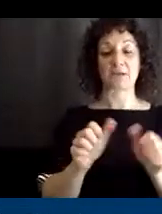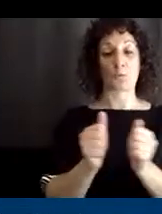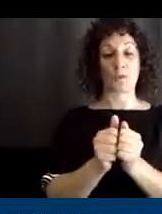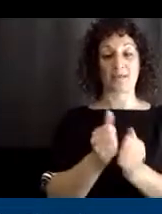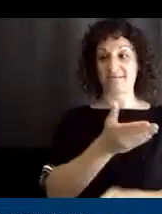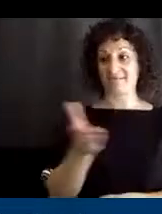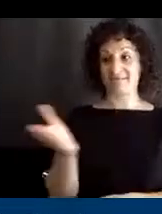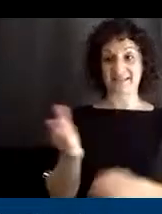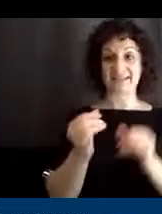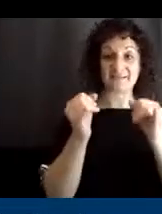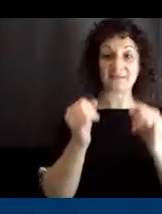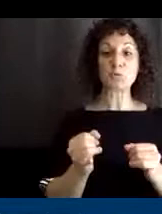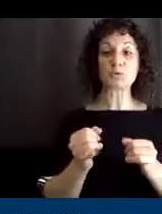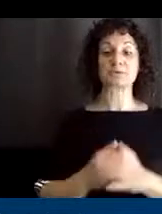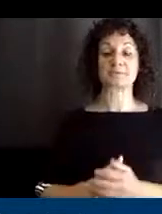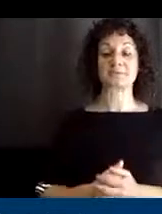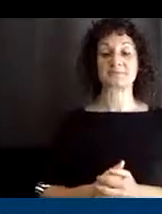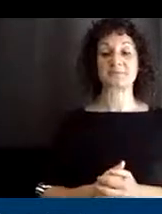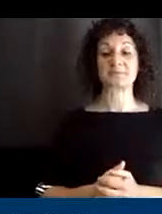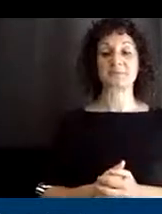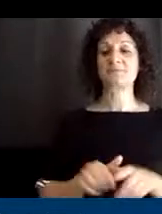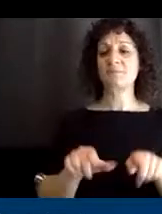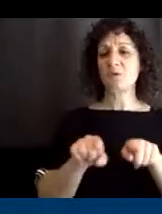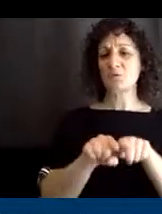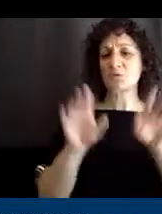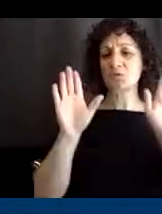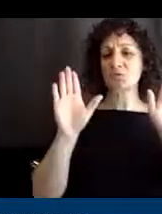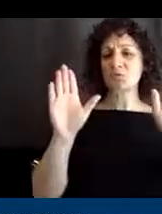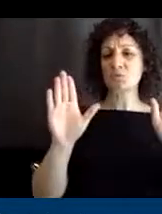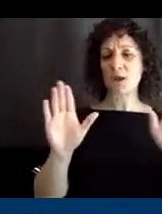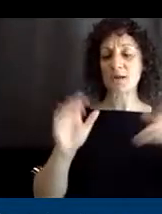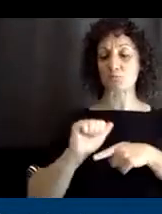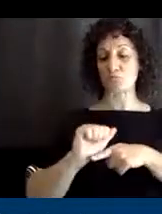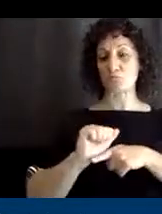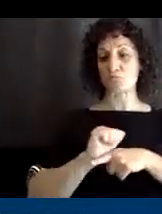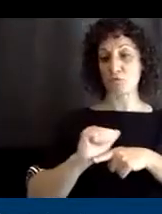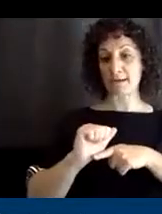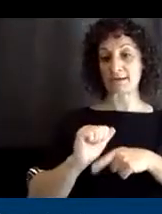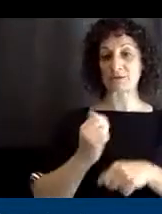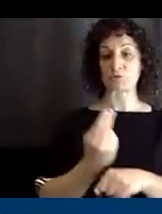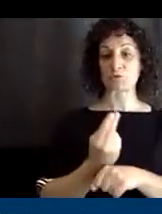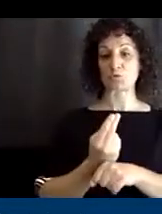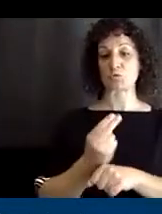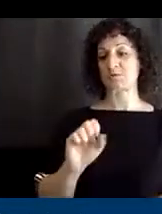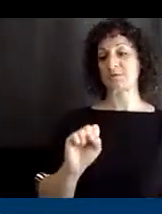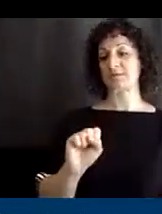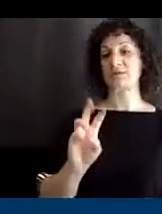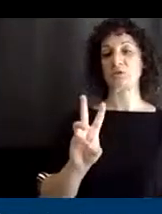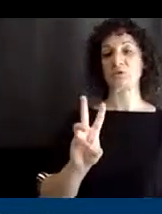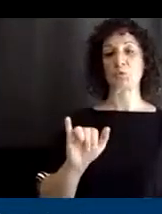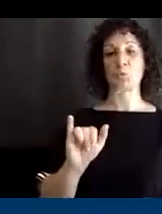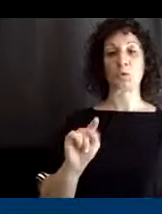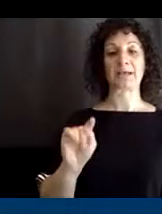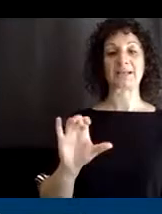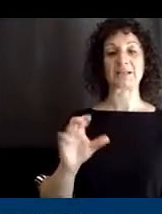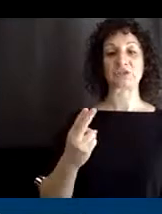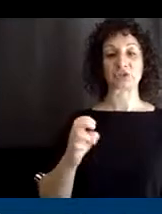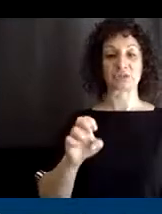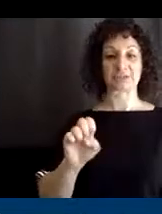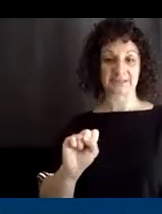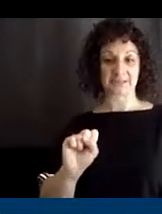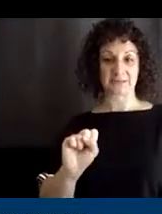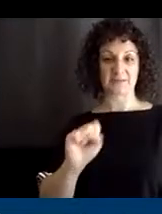It's also a really great way to practice the use of switches that might be, especially for our early